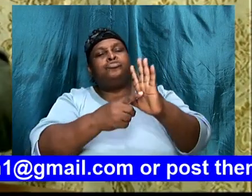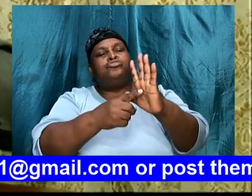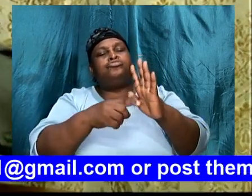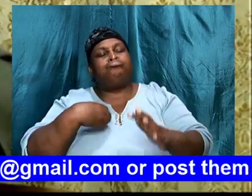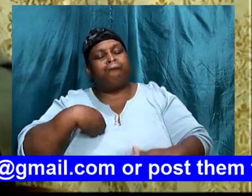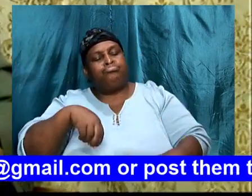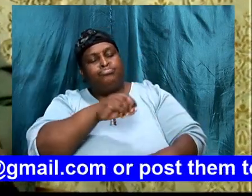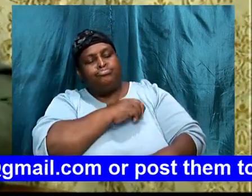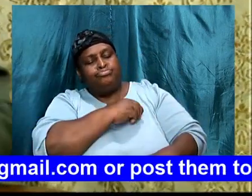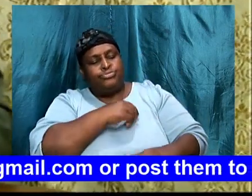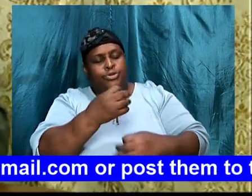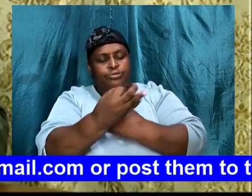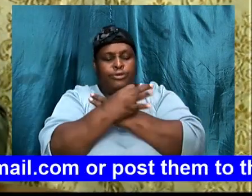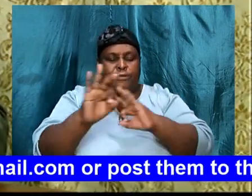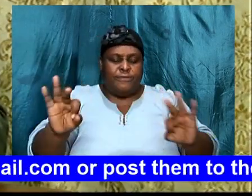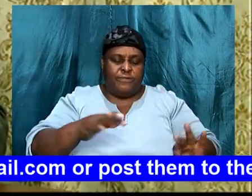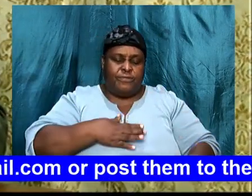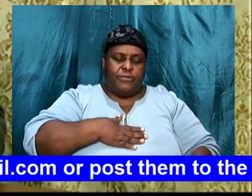let me, put it, this way,